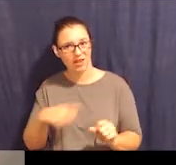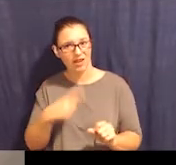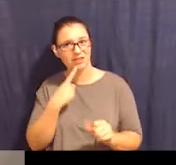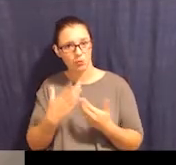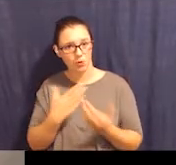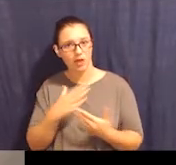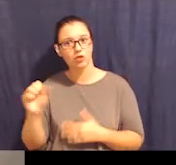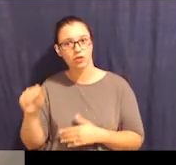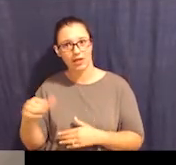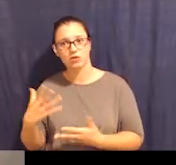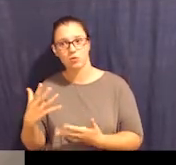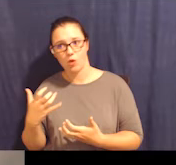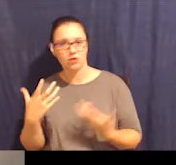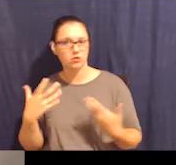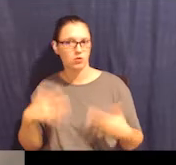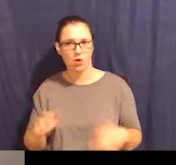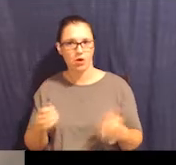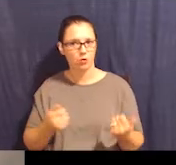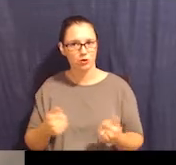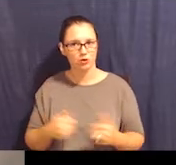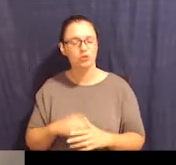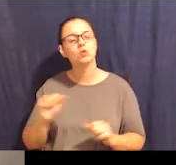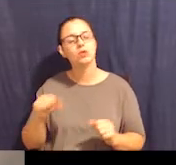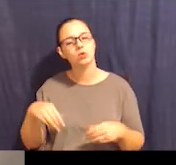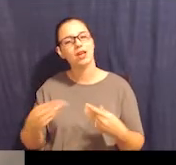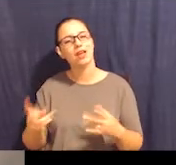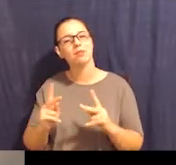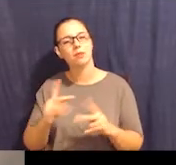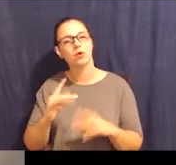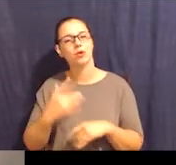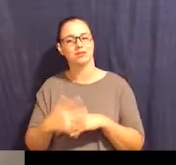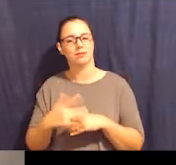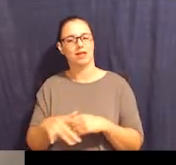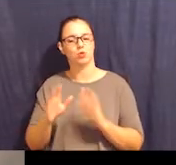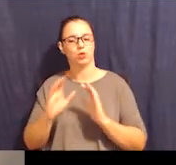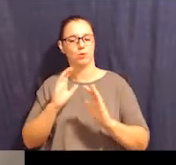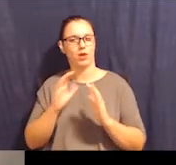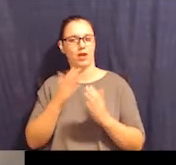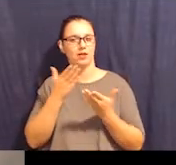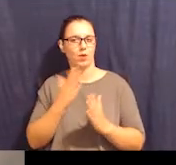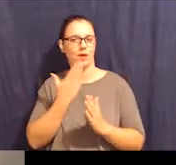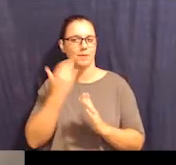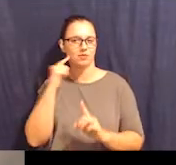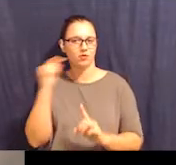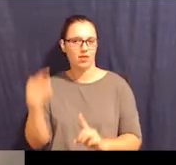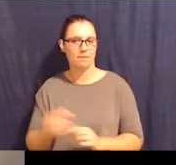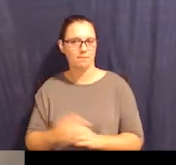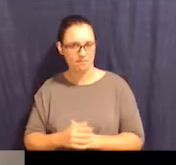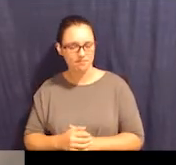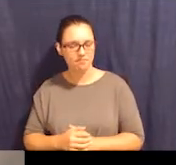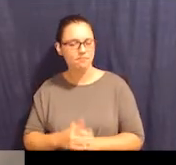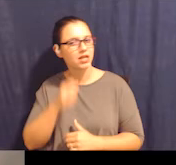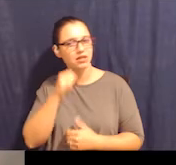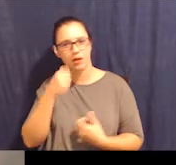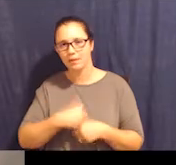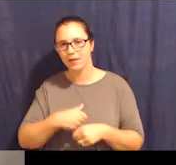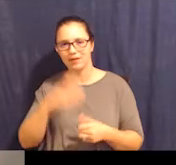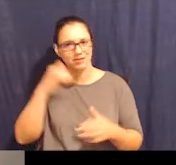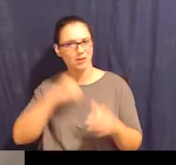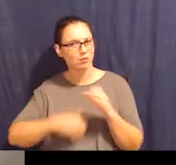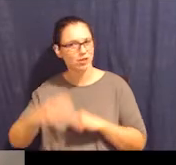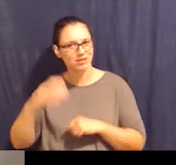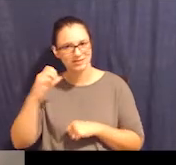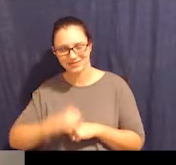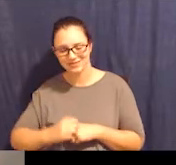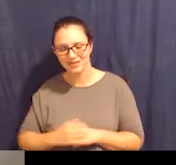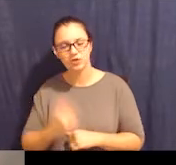communicate the way that's best for them and not make assumptions. So this is just one example, right? Maybe writing on the iPad, maybe writing on a